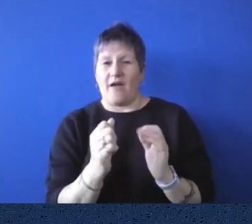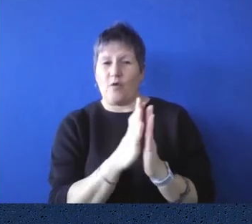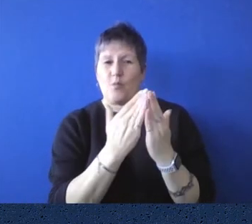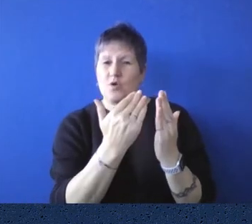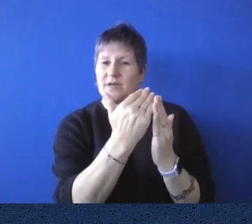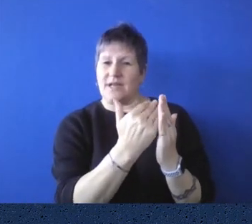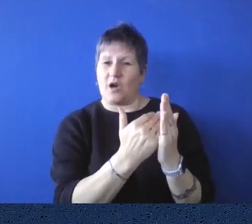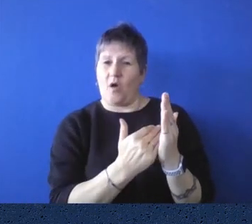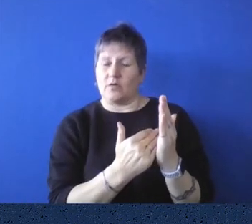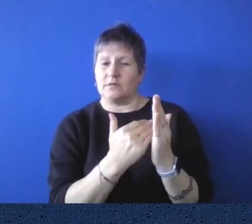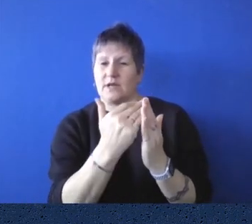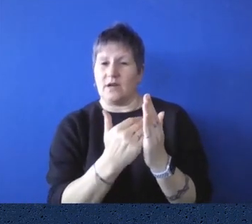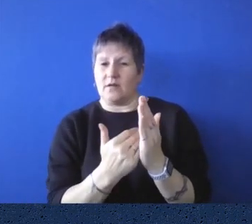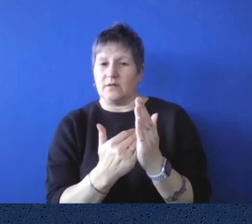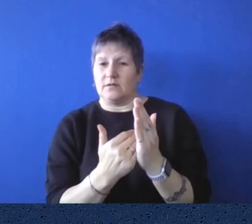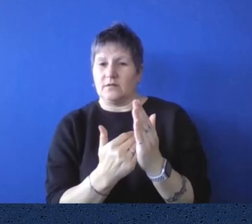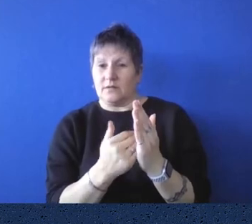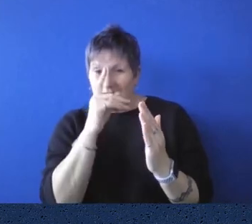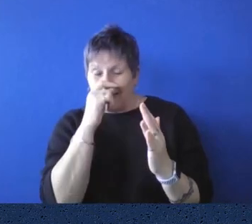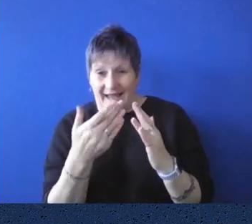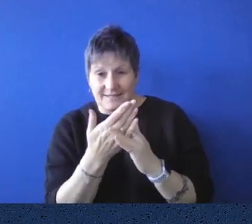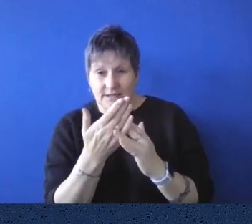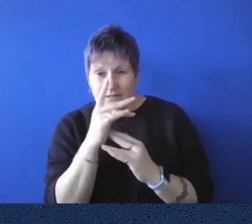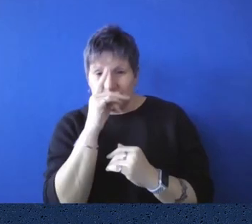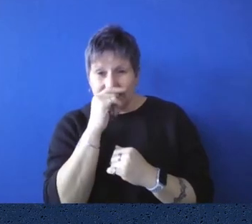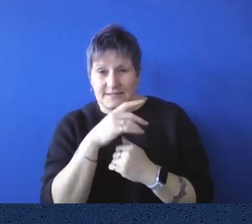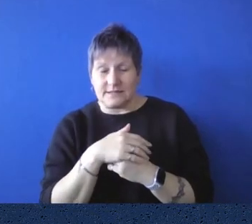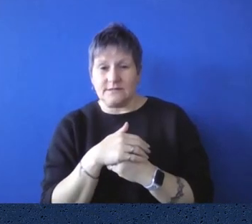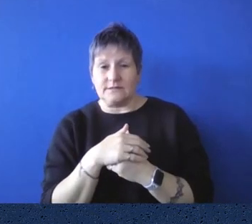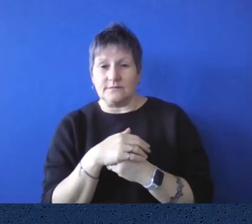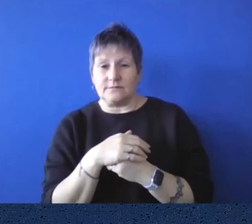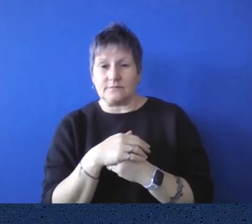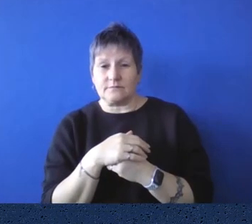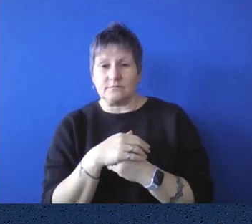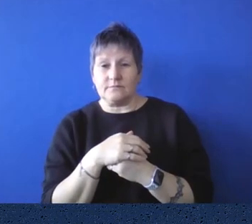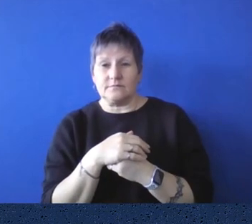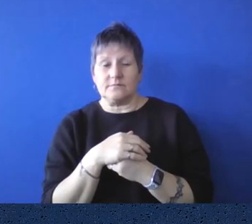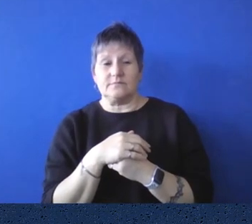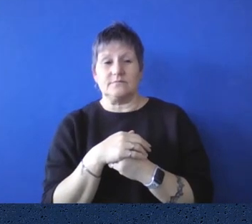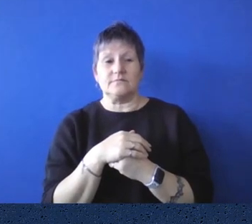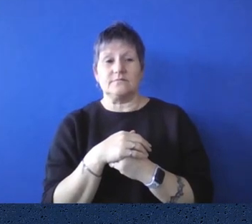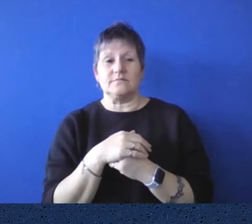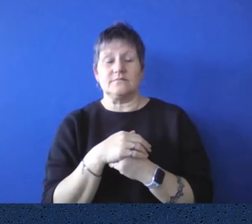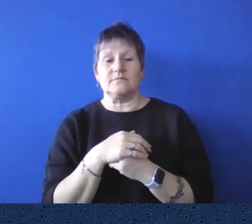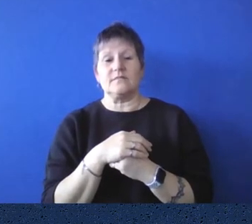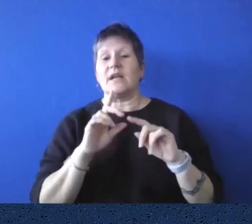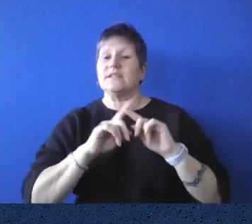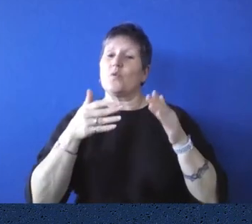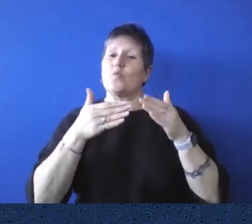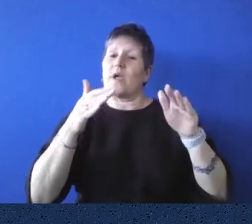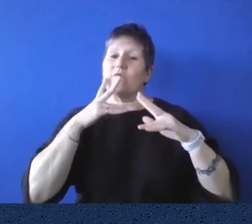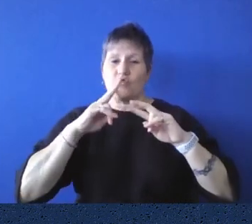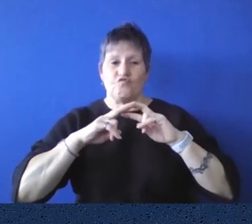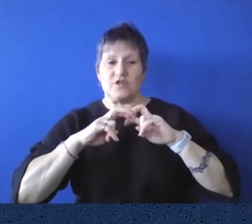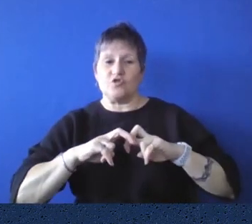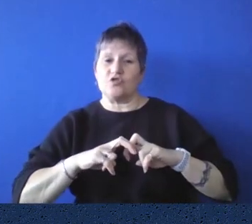The catalog itself isn't publicly accessible, but, but there are lots of ways. I mean, you mentioned the research papers being published on